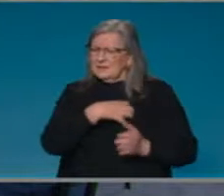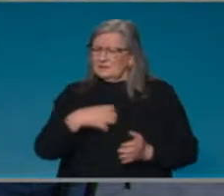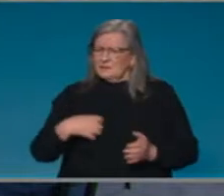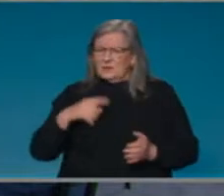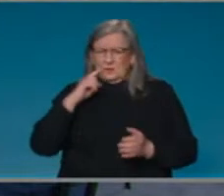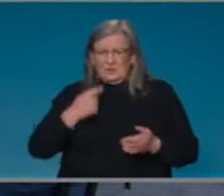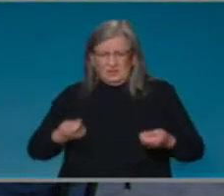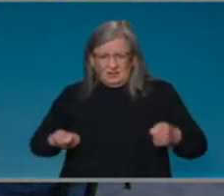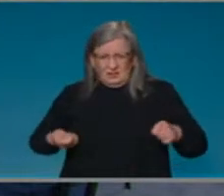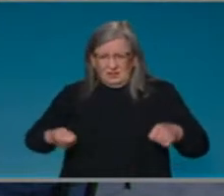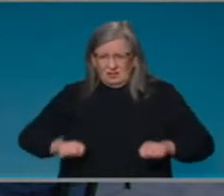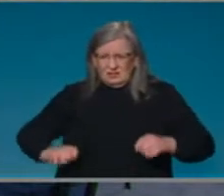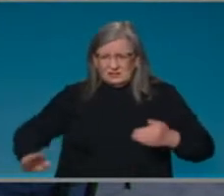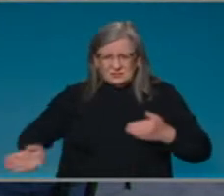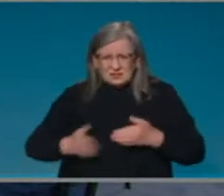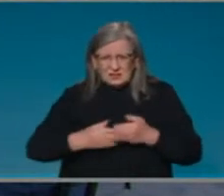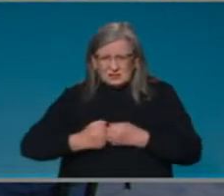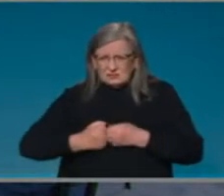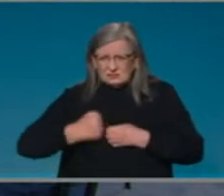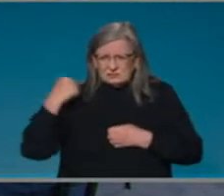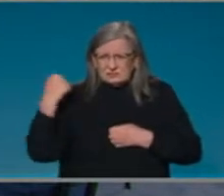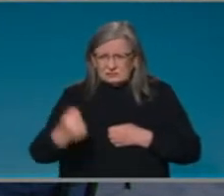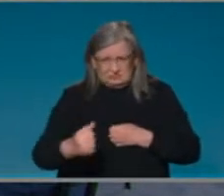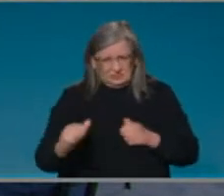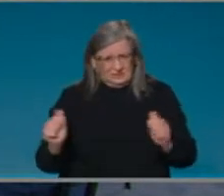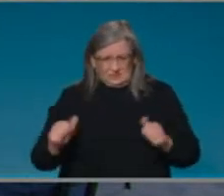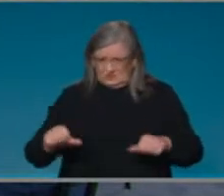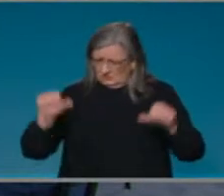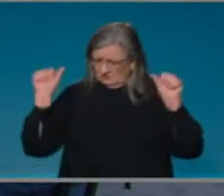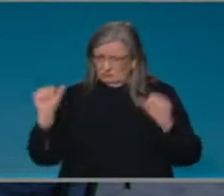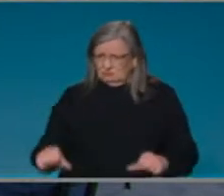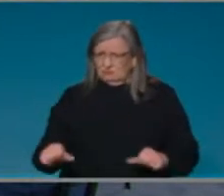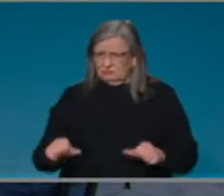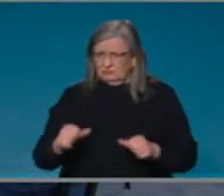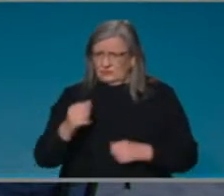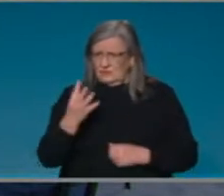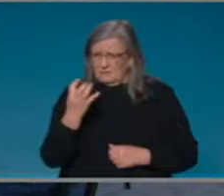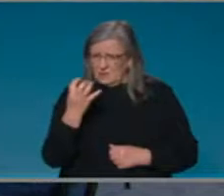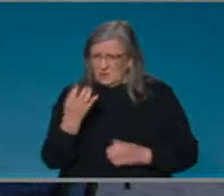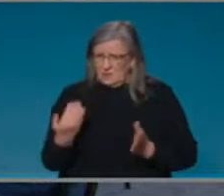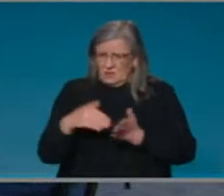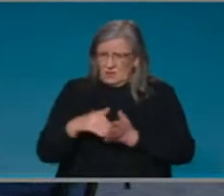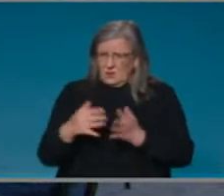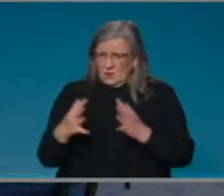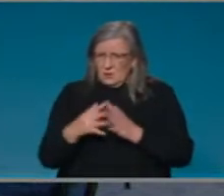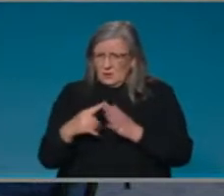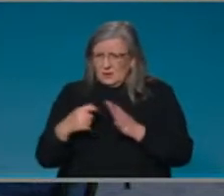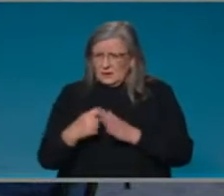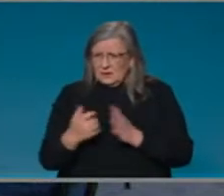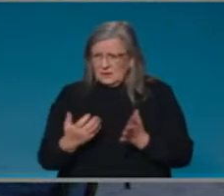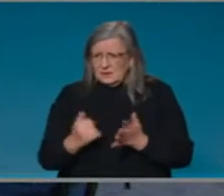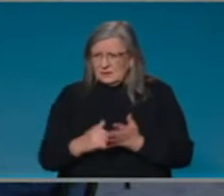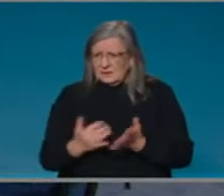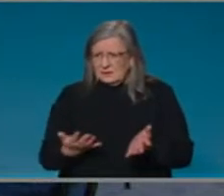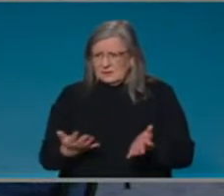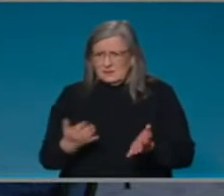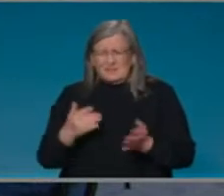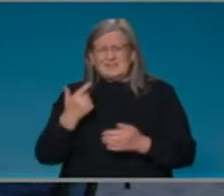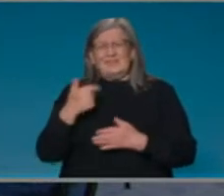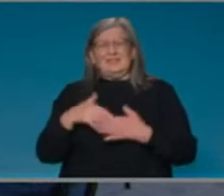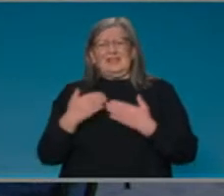So the decision has been made to extend that for another four weeks. So what was initially a seven day lockdown will now extend